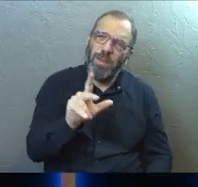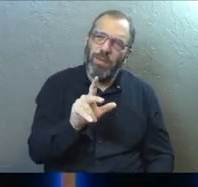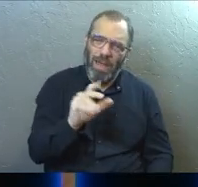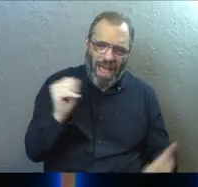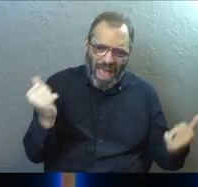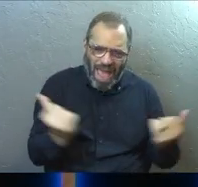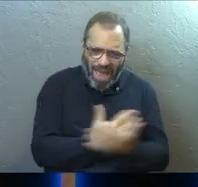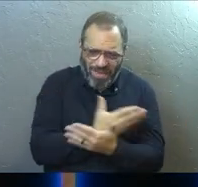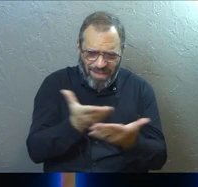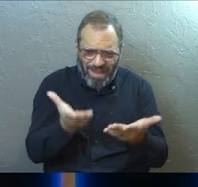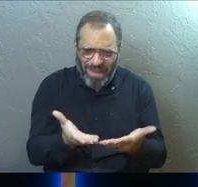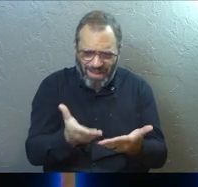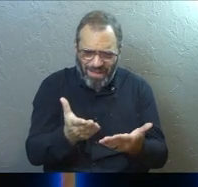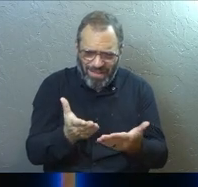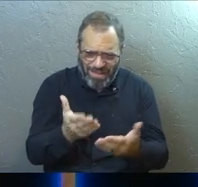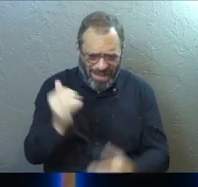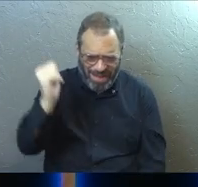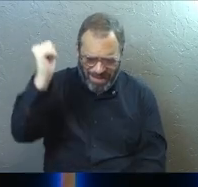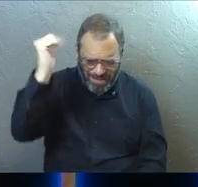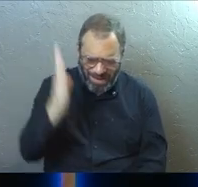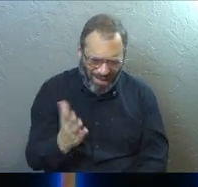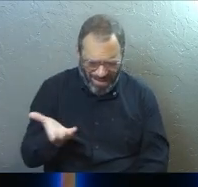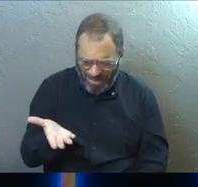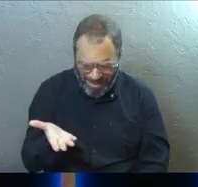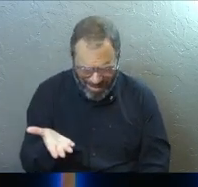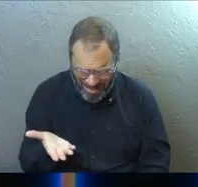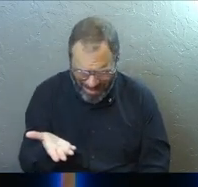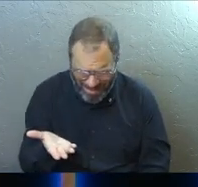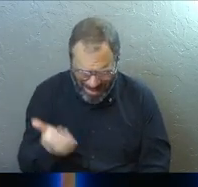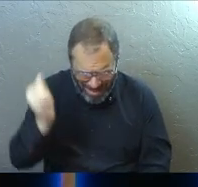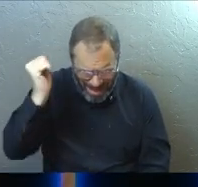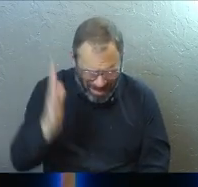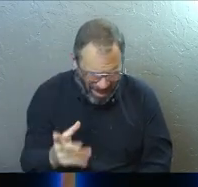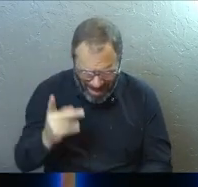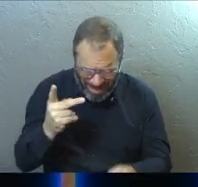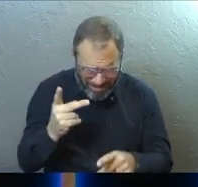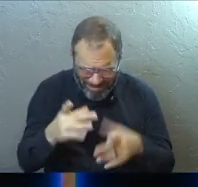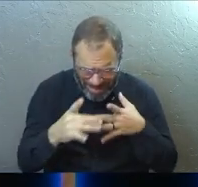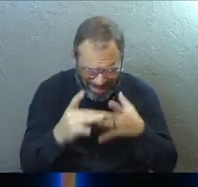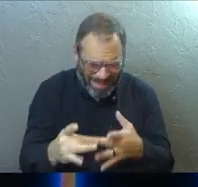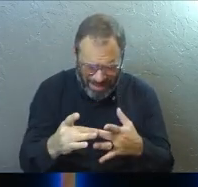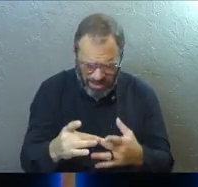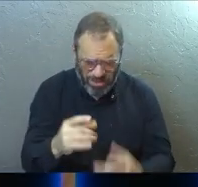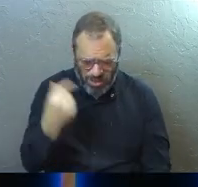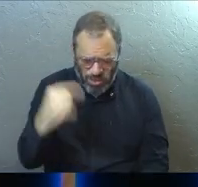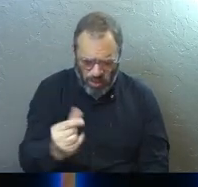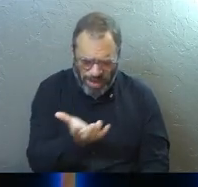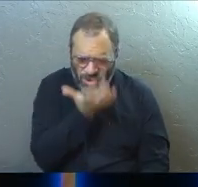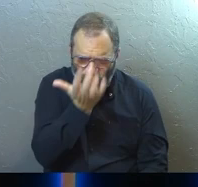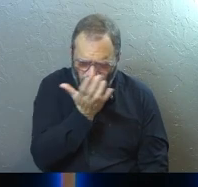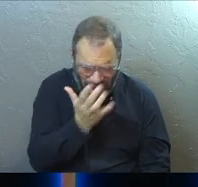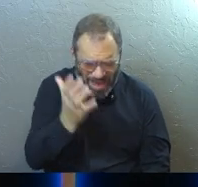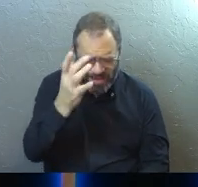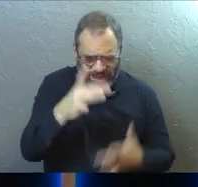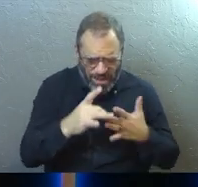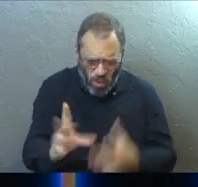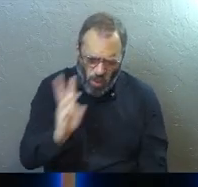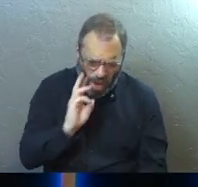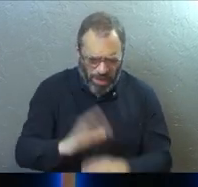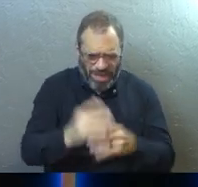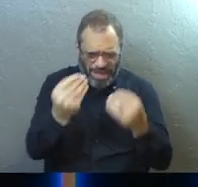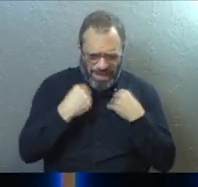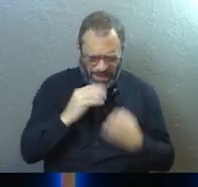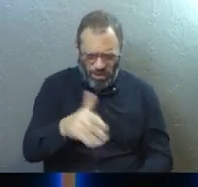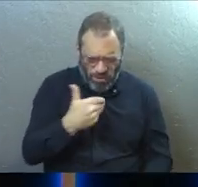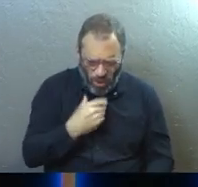everything is God. Everything is the fact that God takes us to the green grass. God takes us to the water. God restores